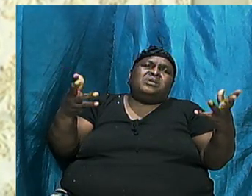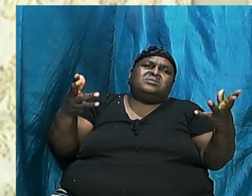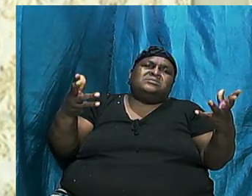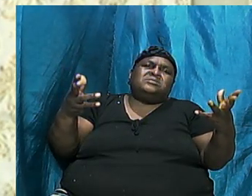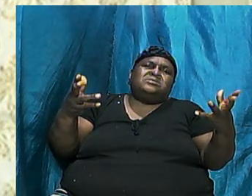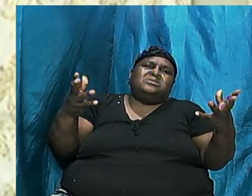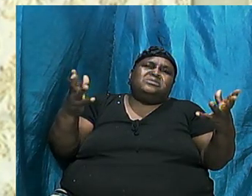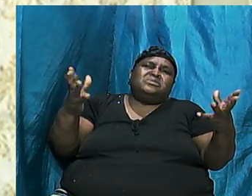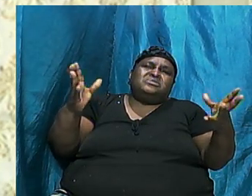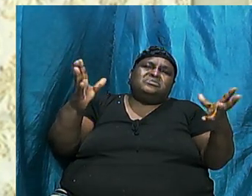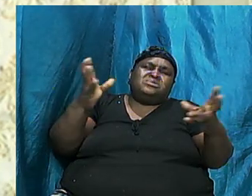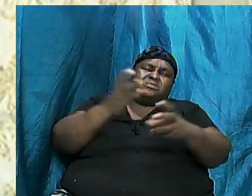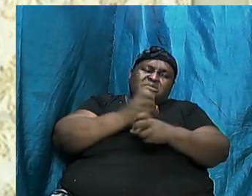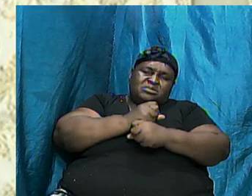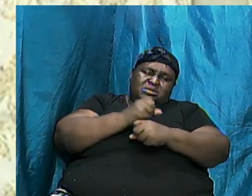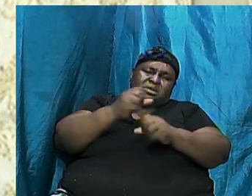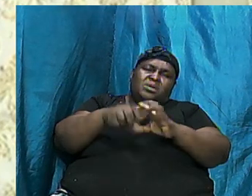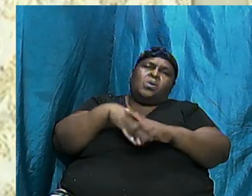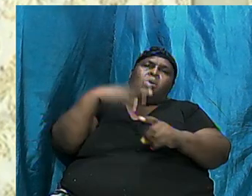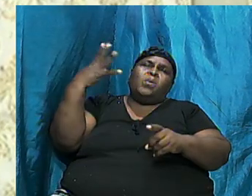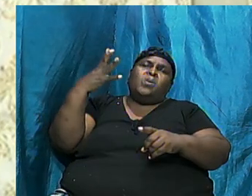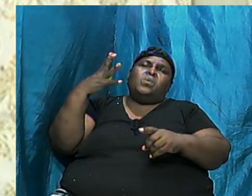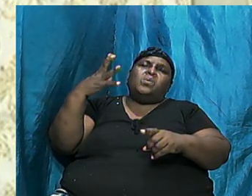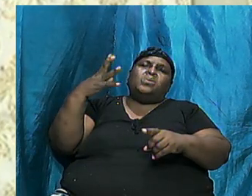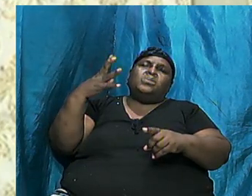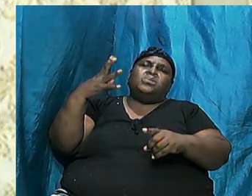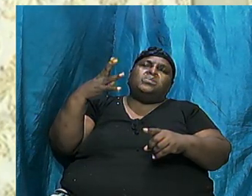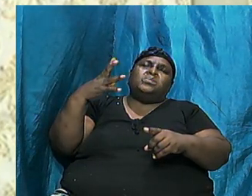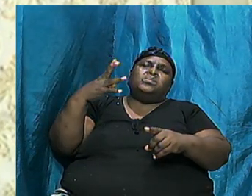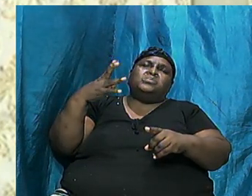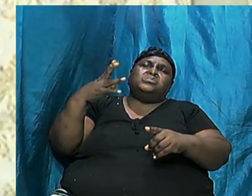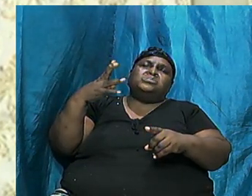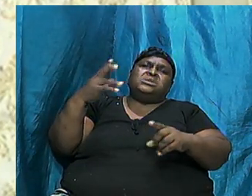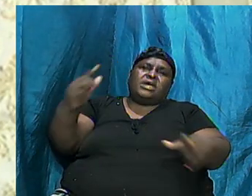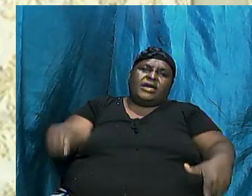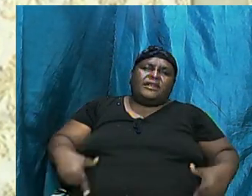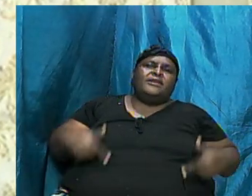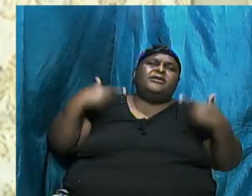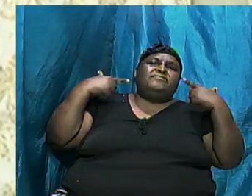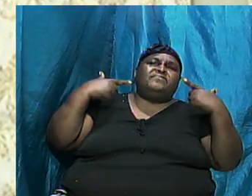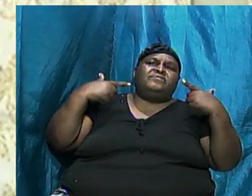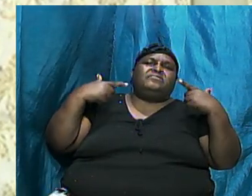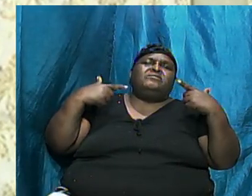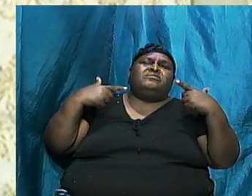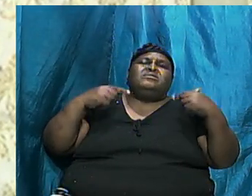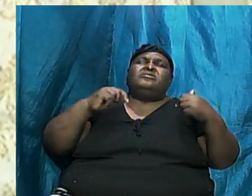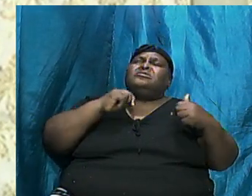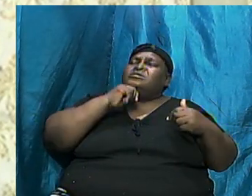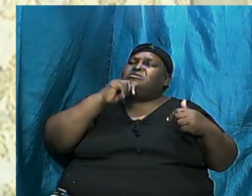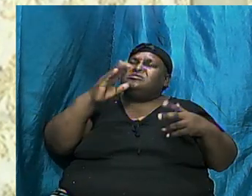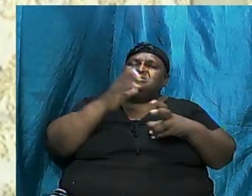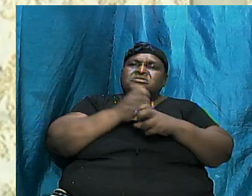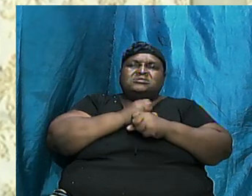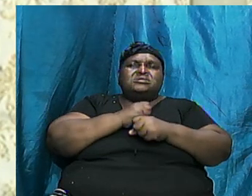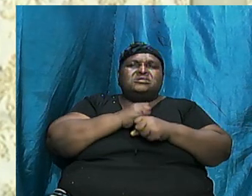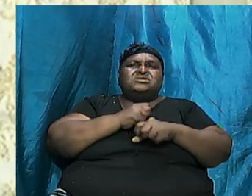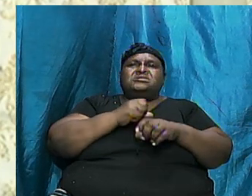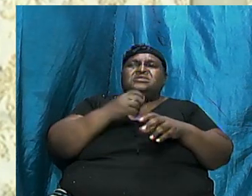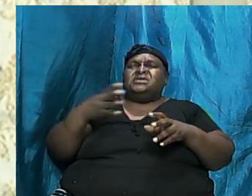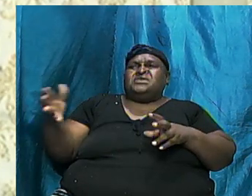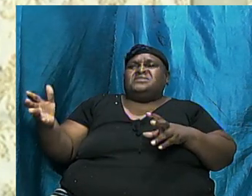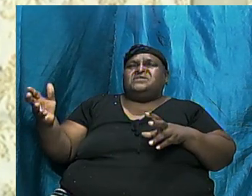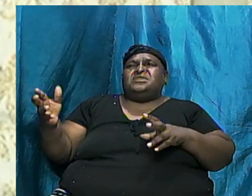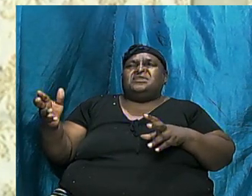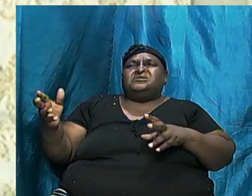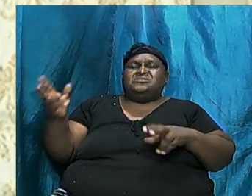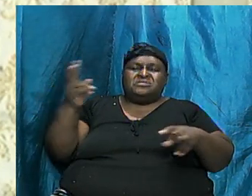From The Book And I Want Us Brothers And Sisters Don't Just Take The Things That We Are Seeing And The Surveillance And This Is